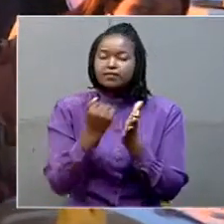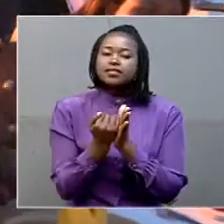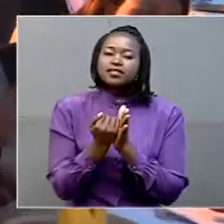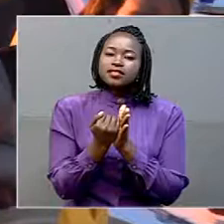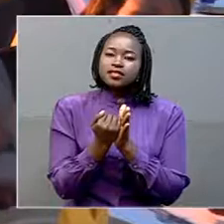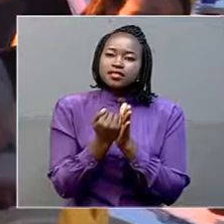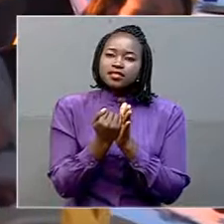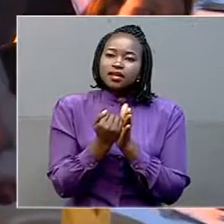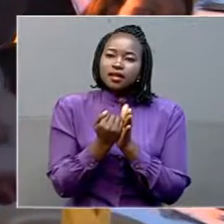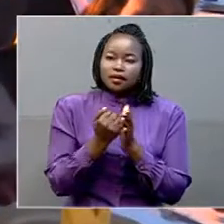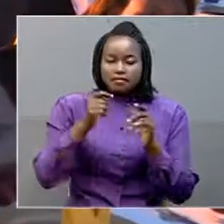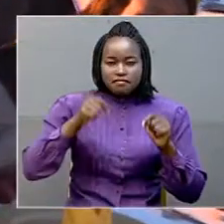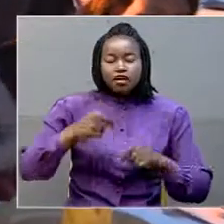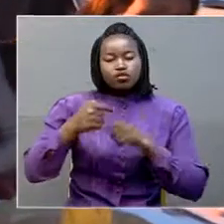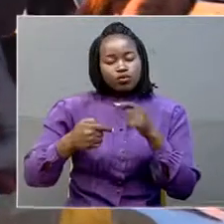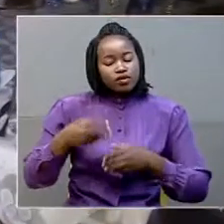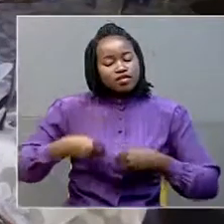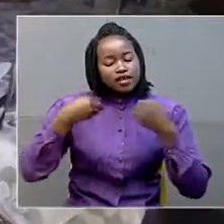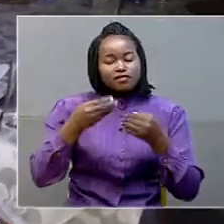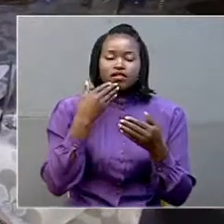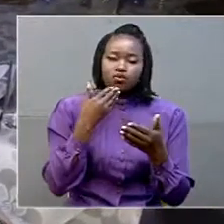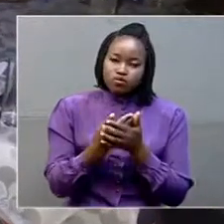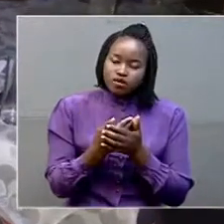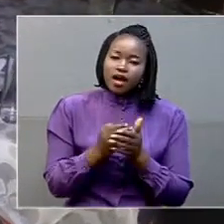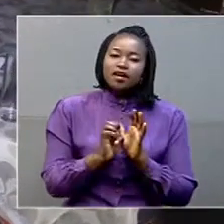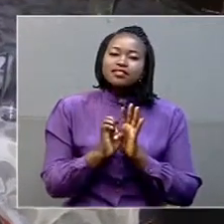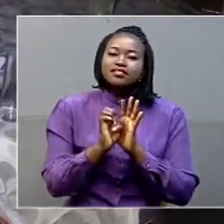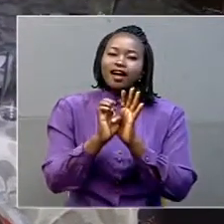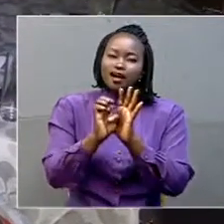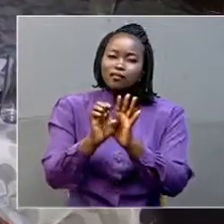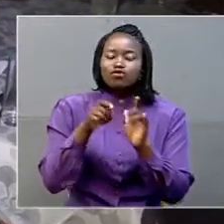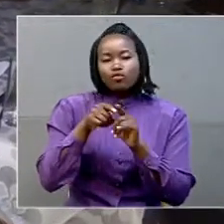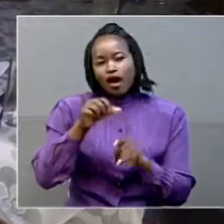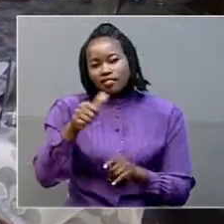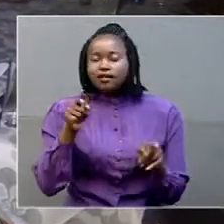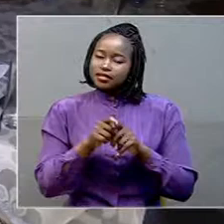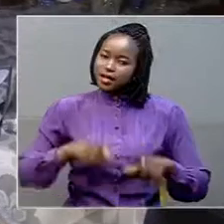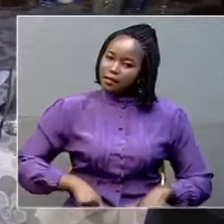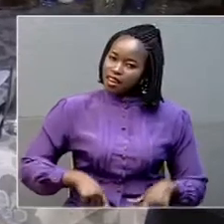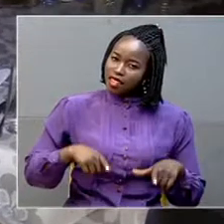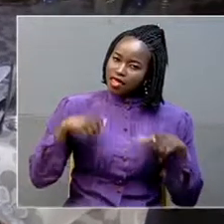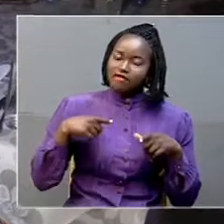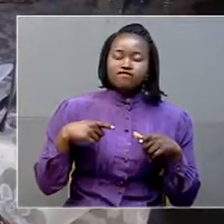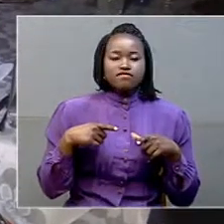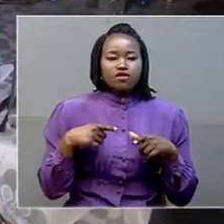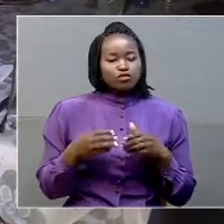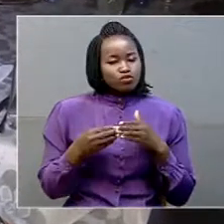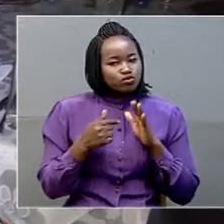by example. We must lead by doing the work faster,